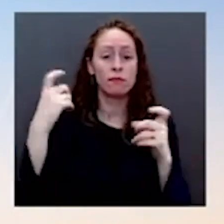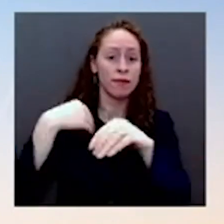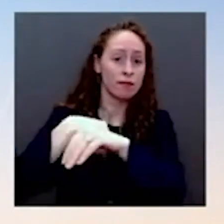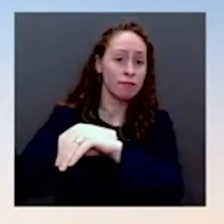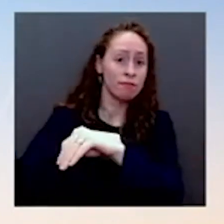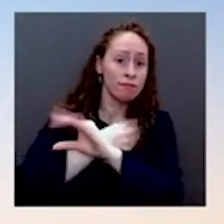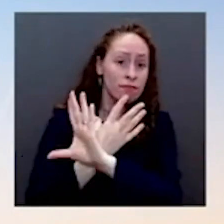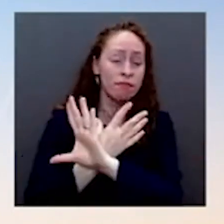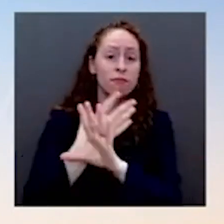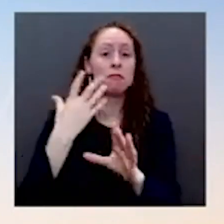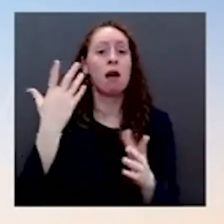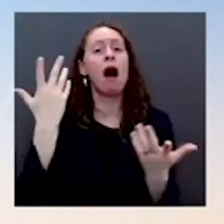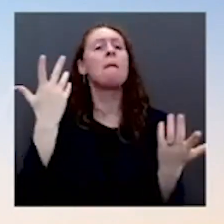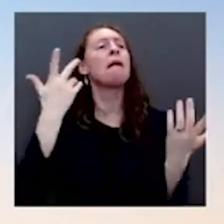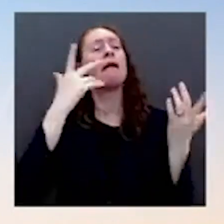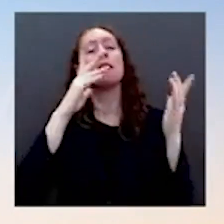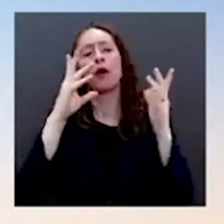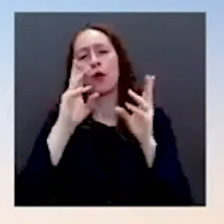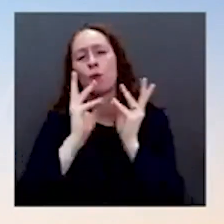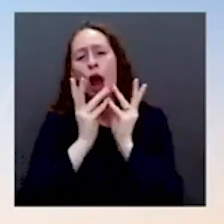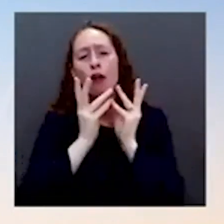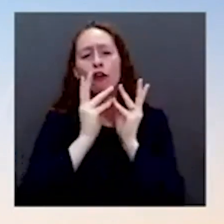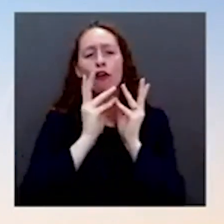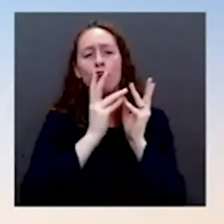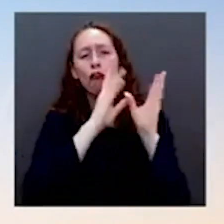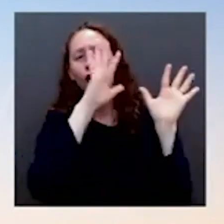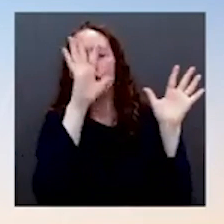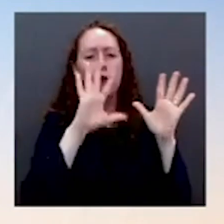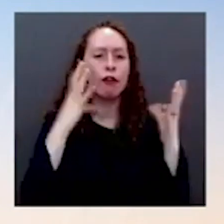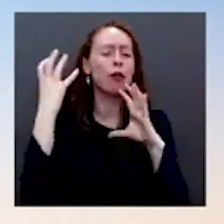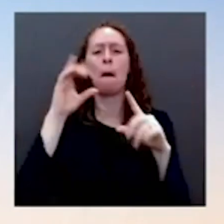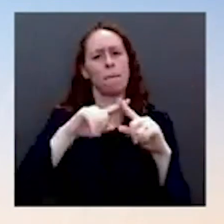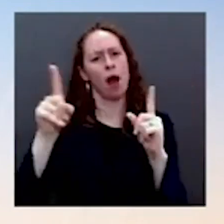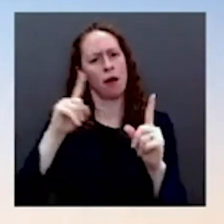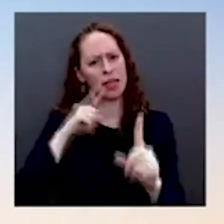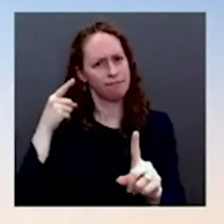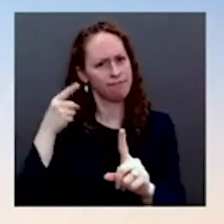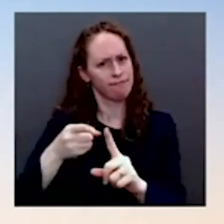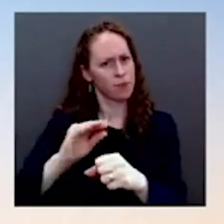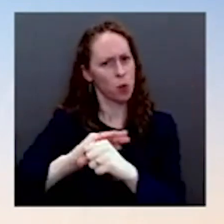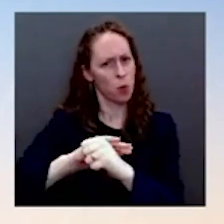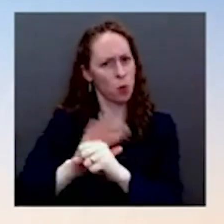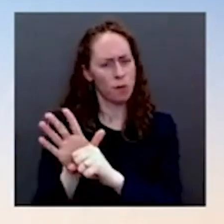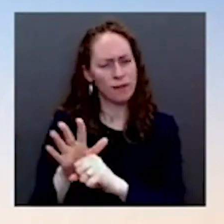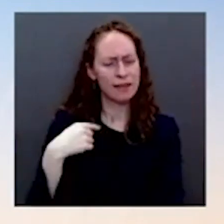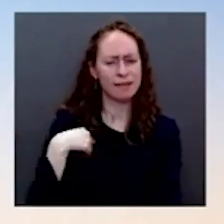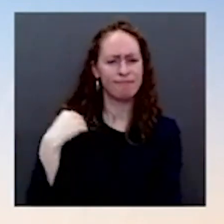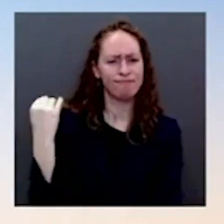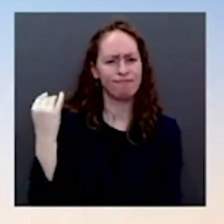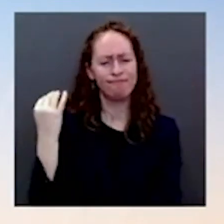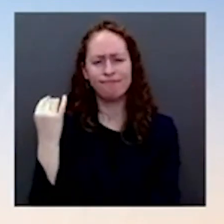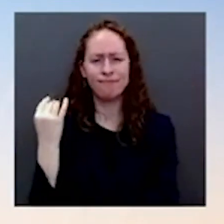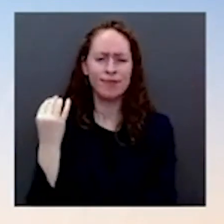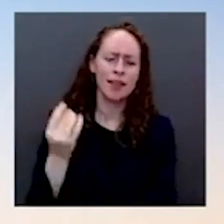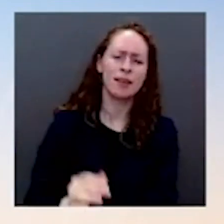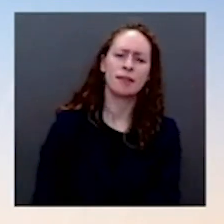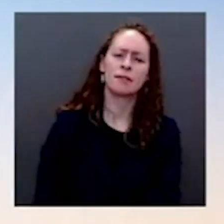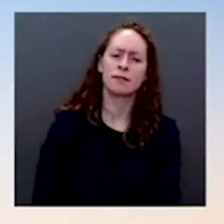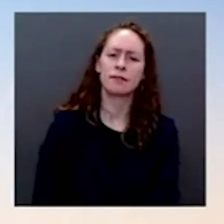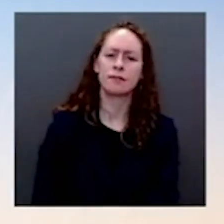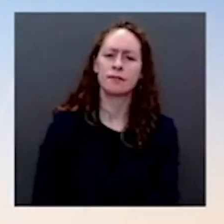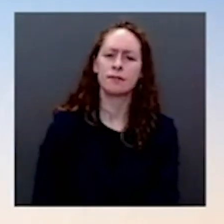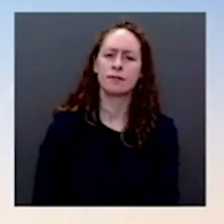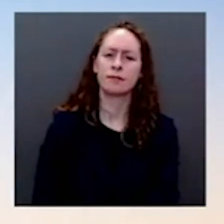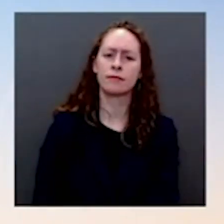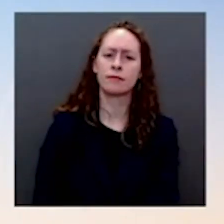There is a sense among many that the country has lost control of the virus. Would the White House agree with that? Ms. We would not. And here's why.